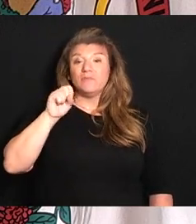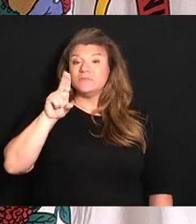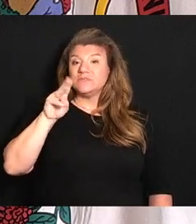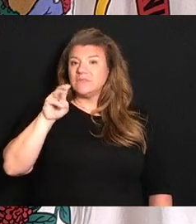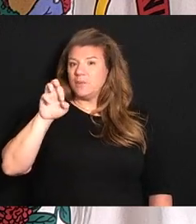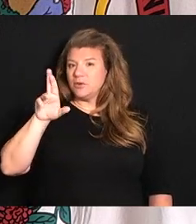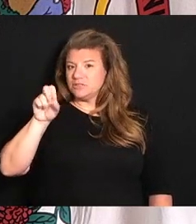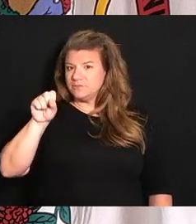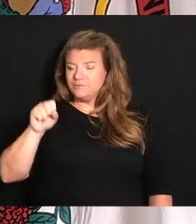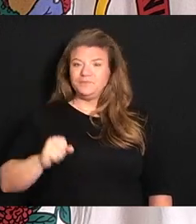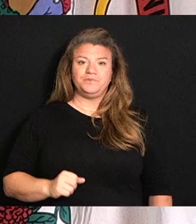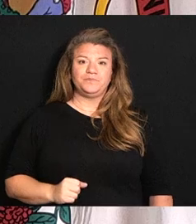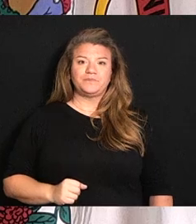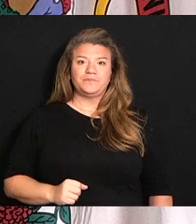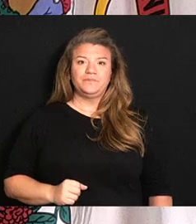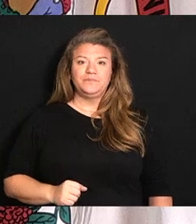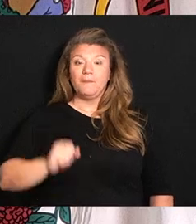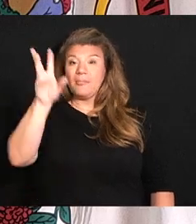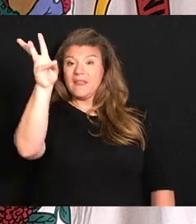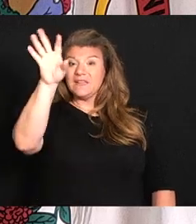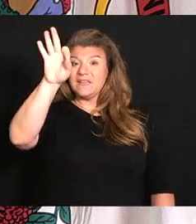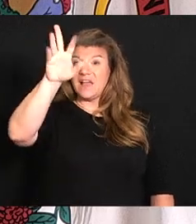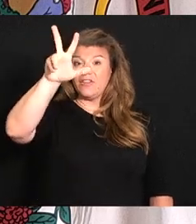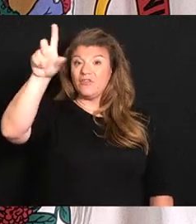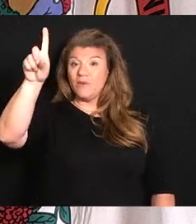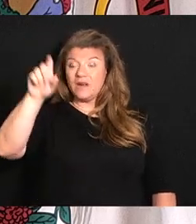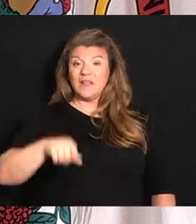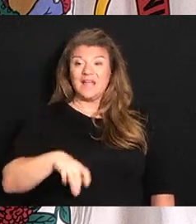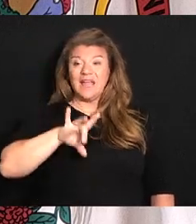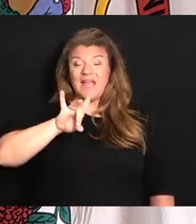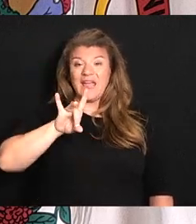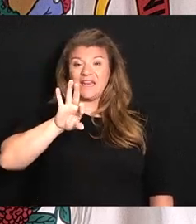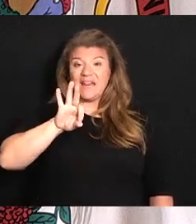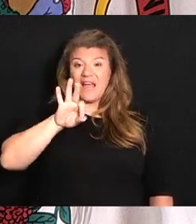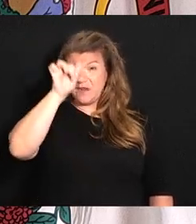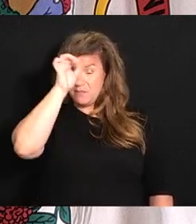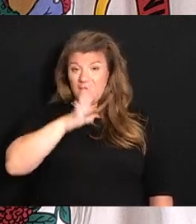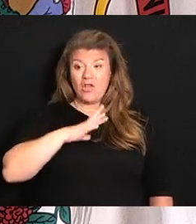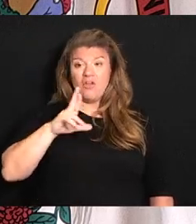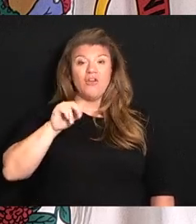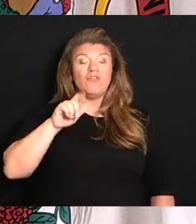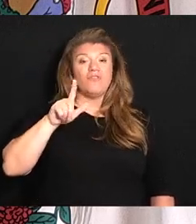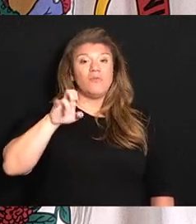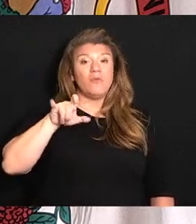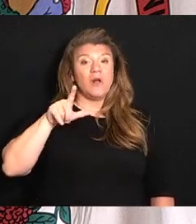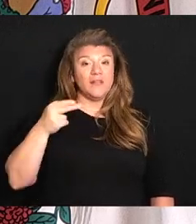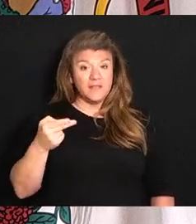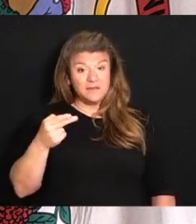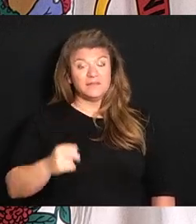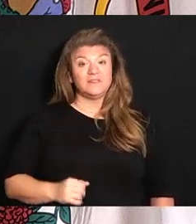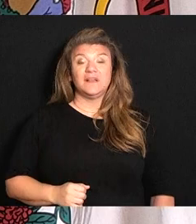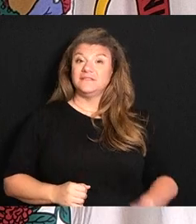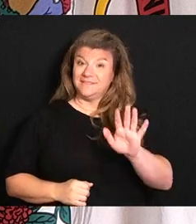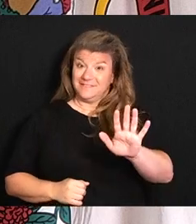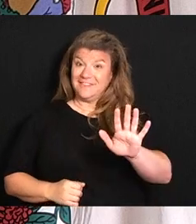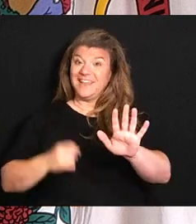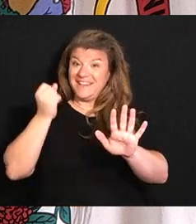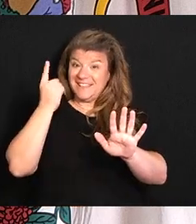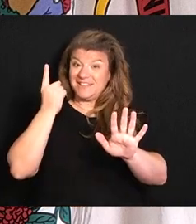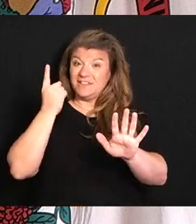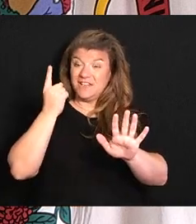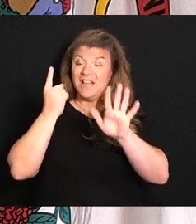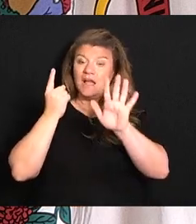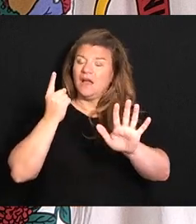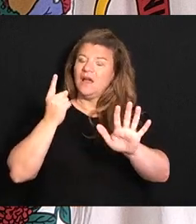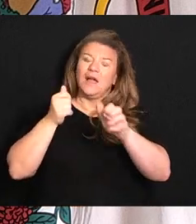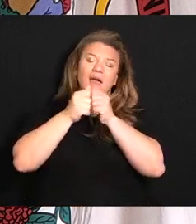County. The 6931st death of an 89-year-old male from Raleigh County. Get this, and